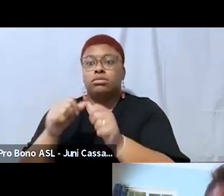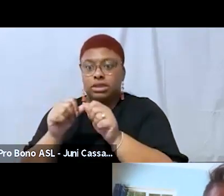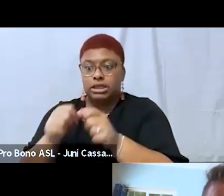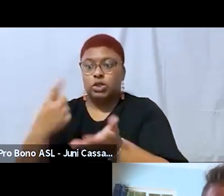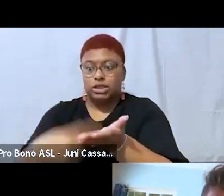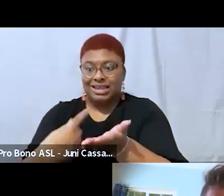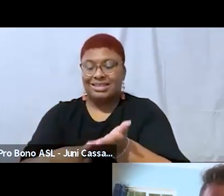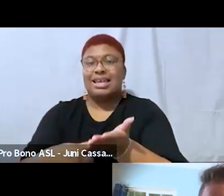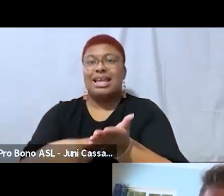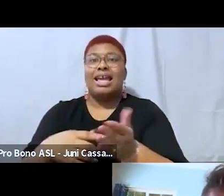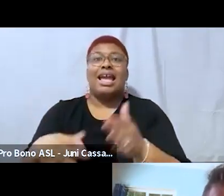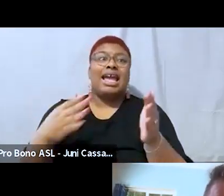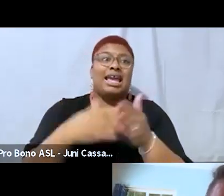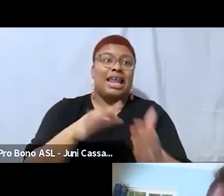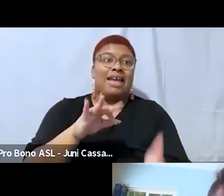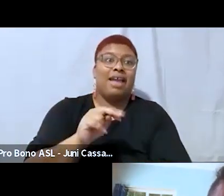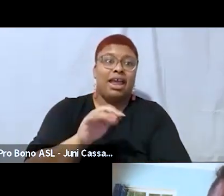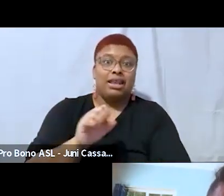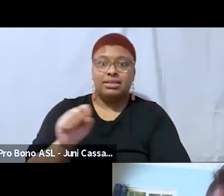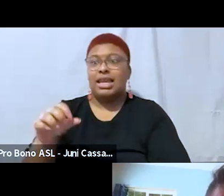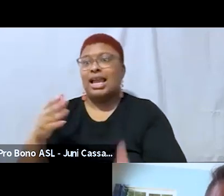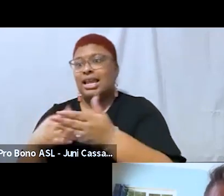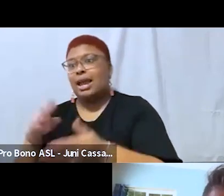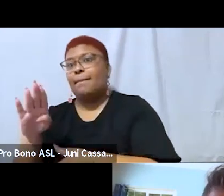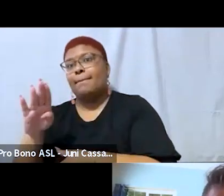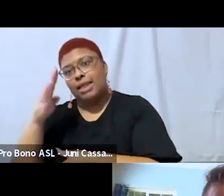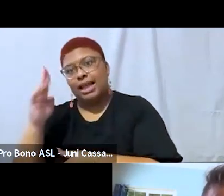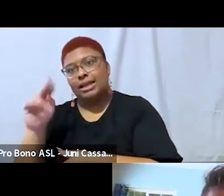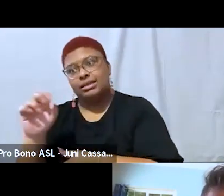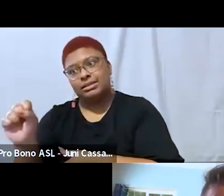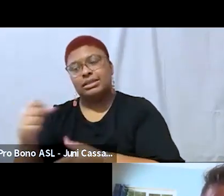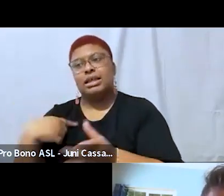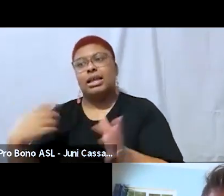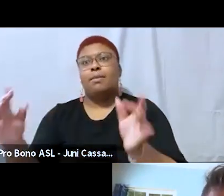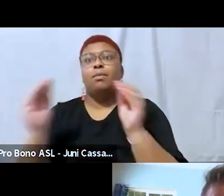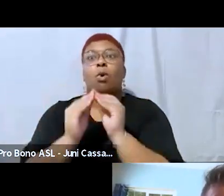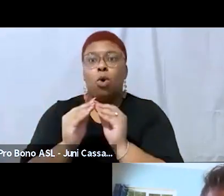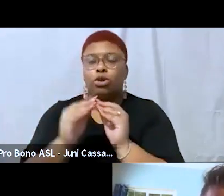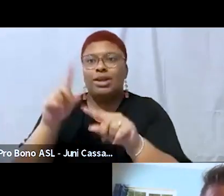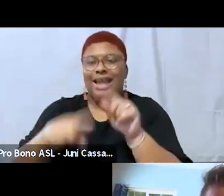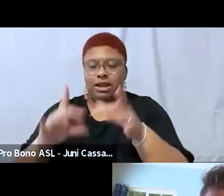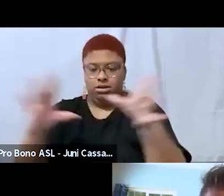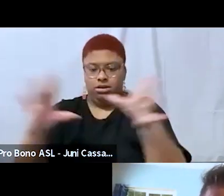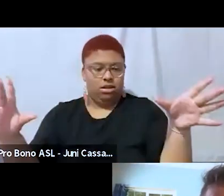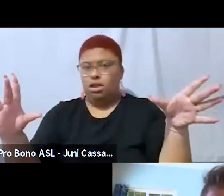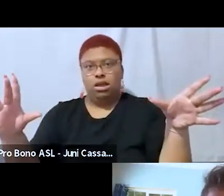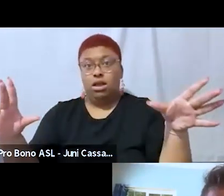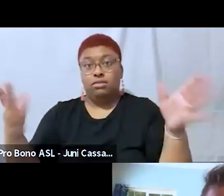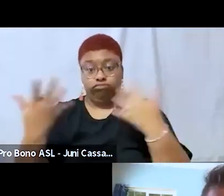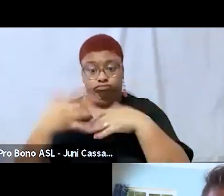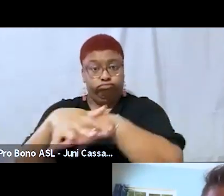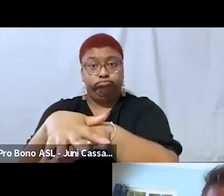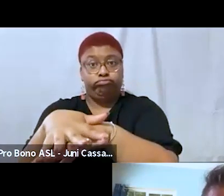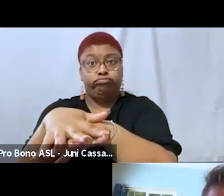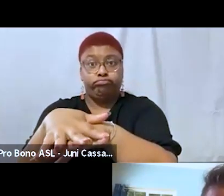-fatness and anti-blackness more so um how that you can't separate them right like it's inexplicable so